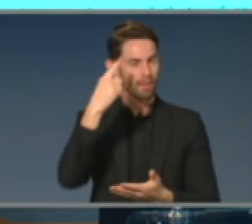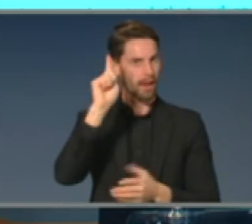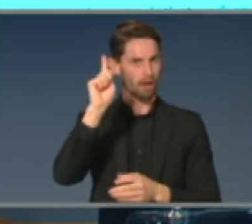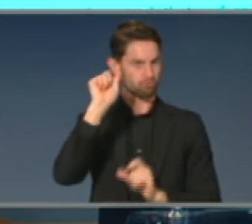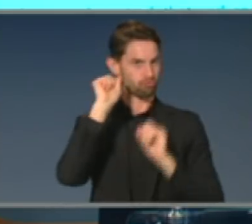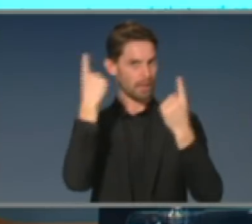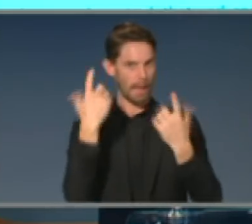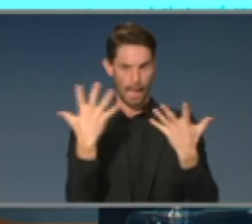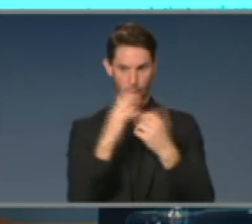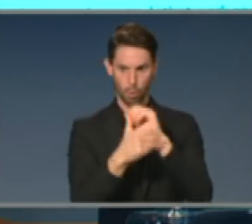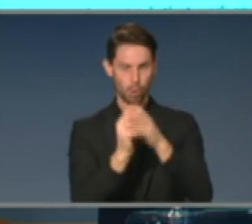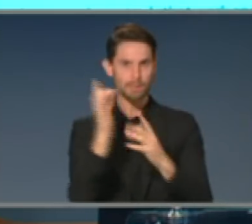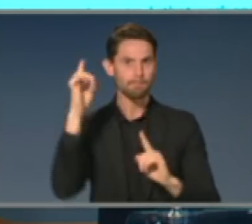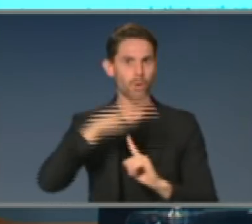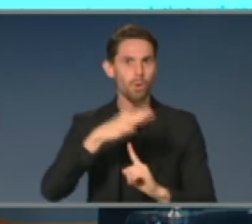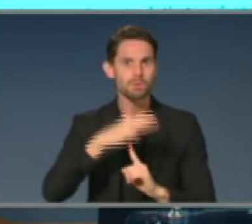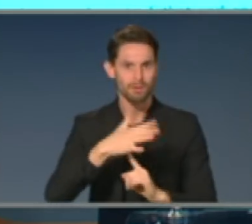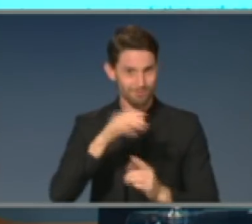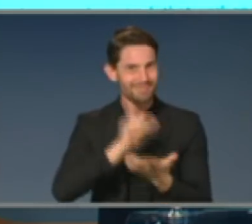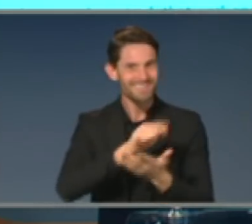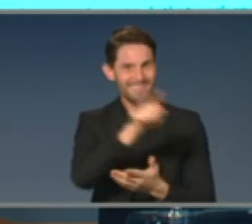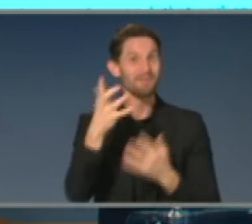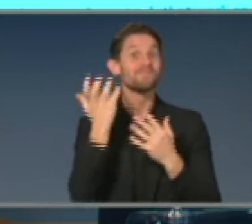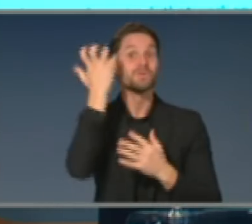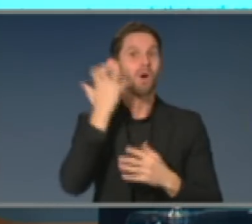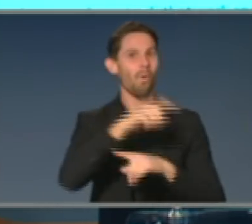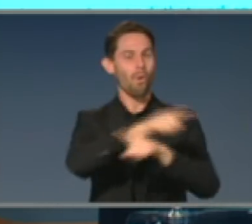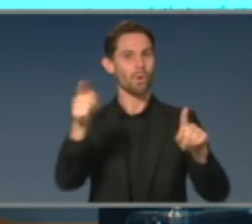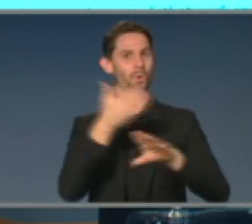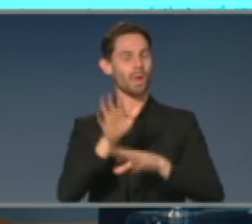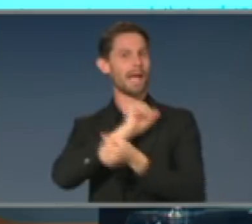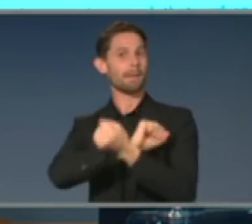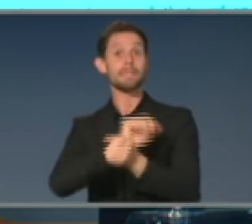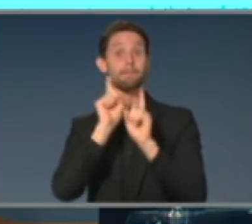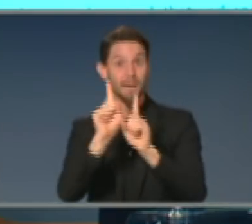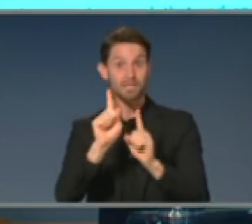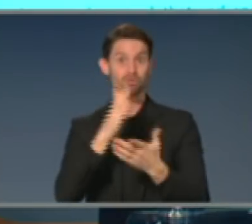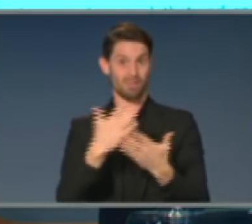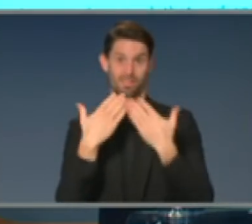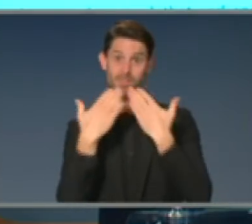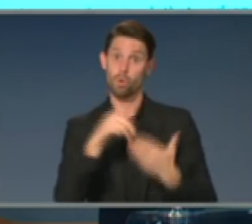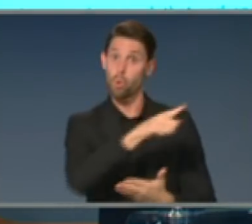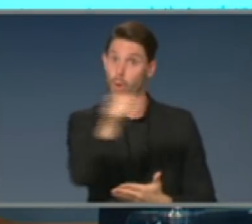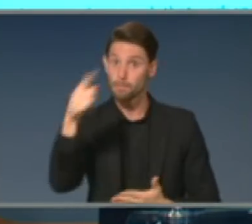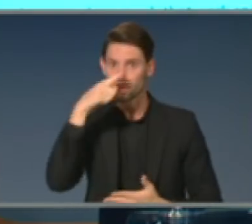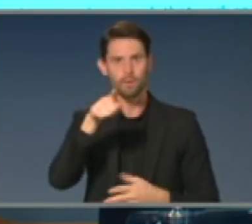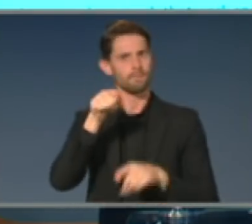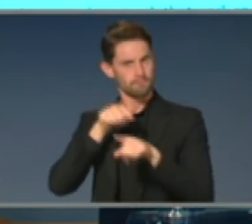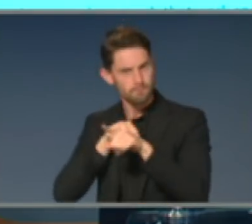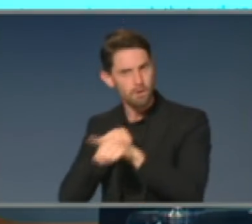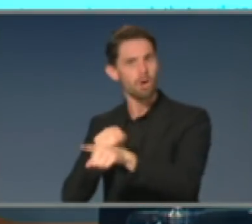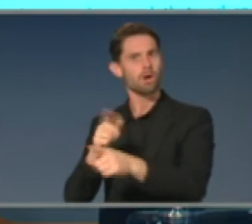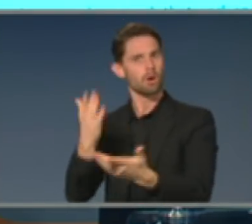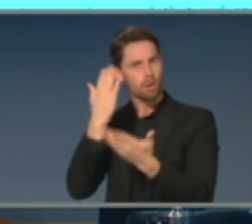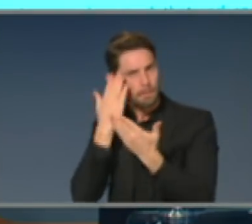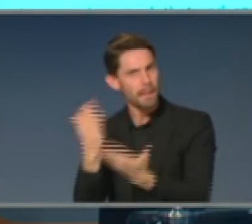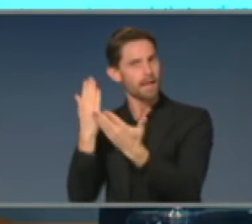fantastic. But we're seeing the impact of these measures in the disease now, and we will start to be able to produce and